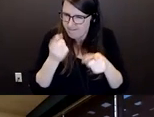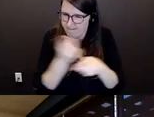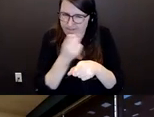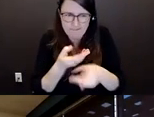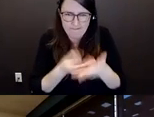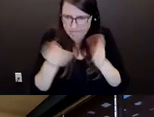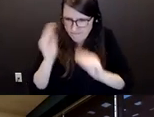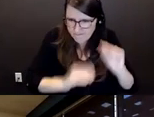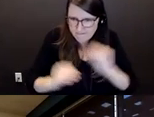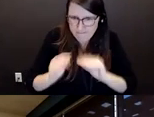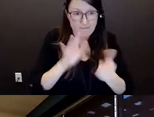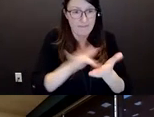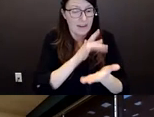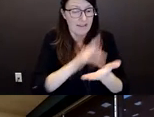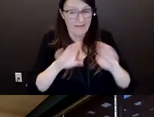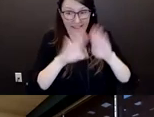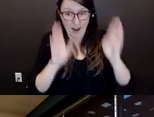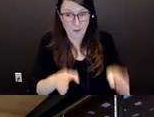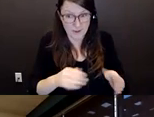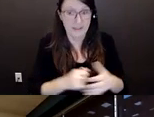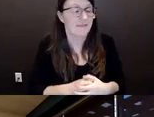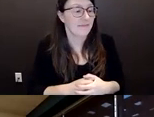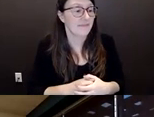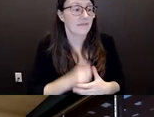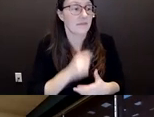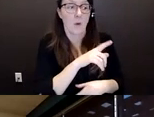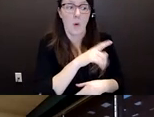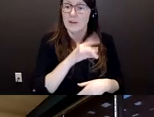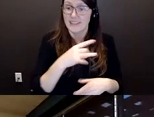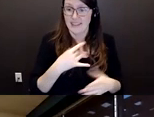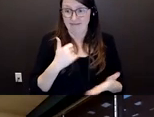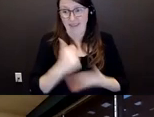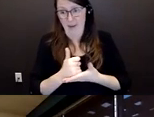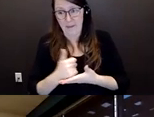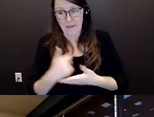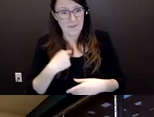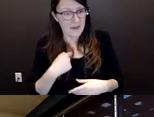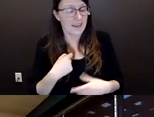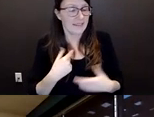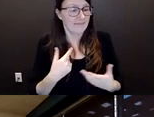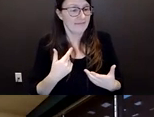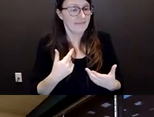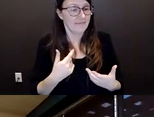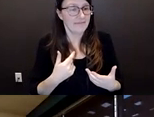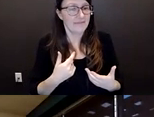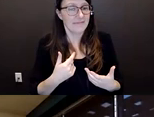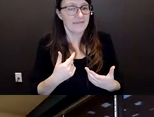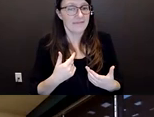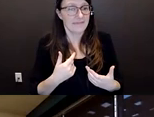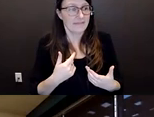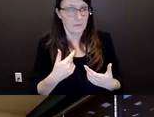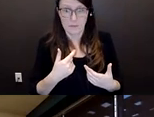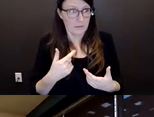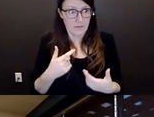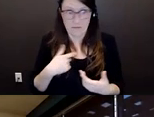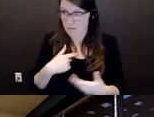she was detrimental in helping me to have a really good feeling about what I was to do financially